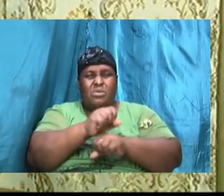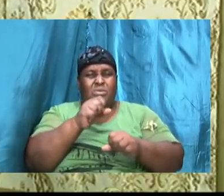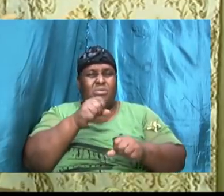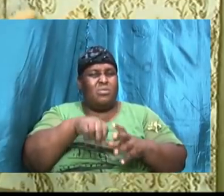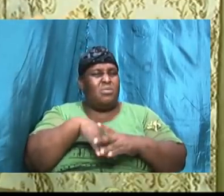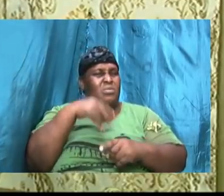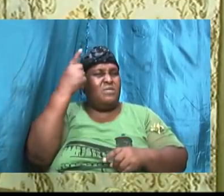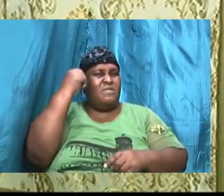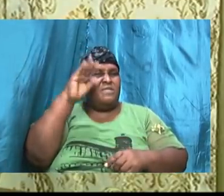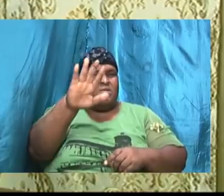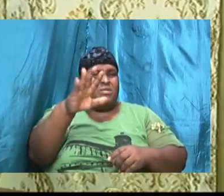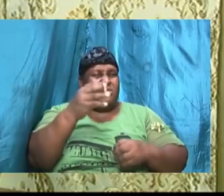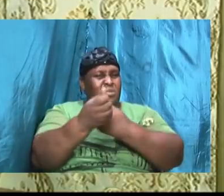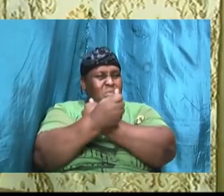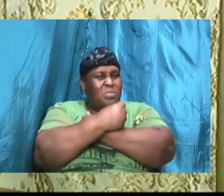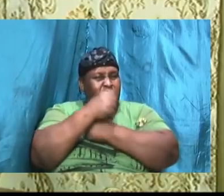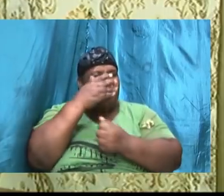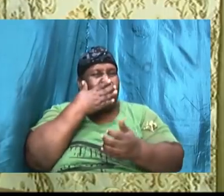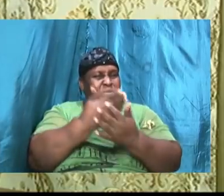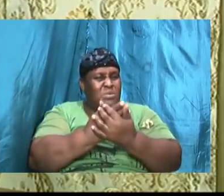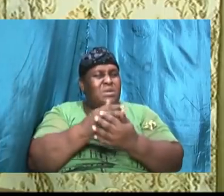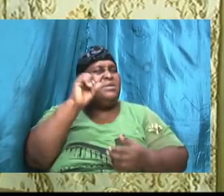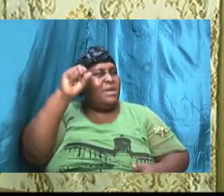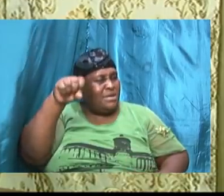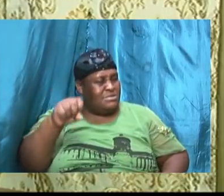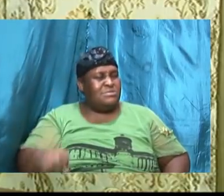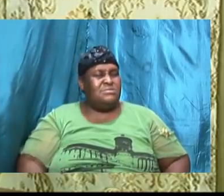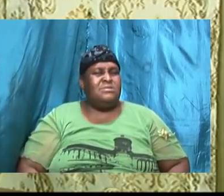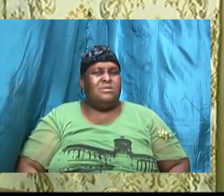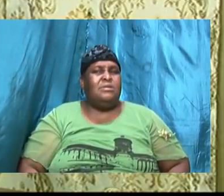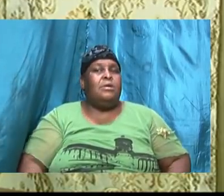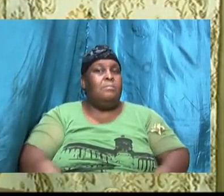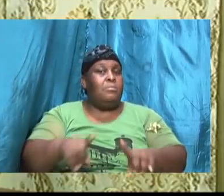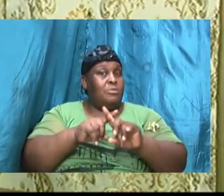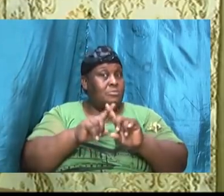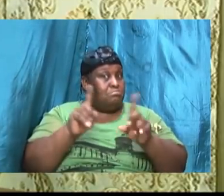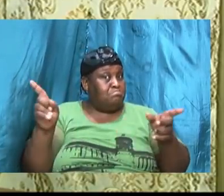yes he could work it out for my good but